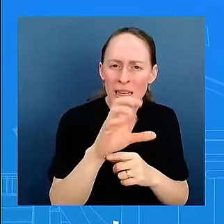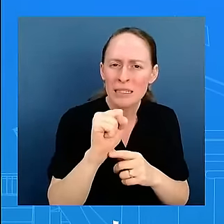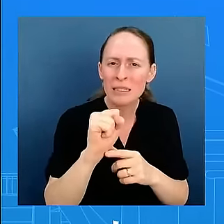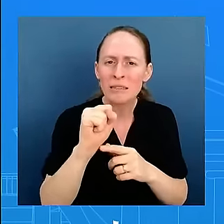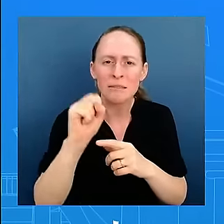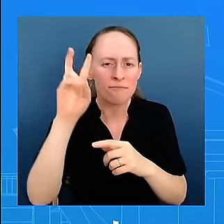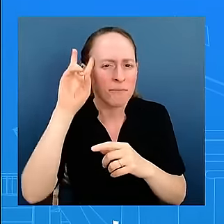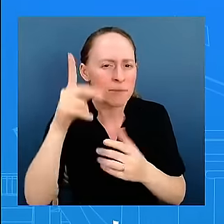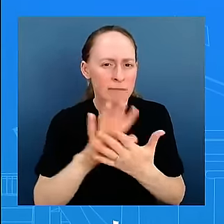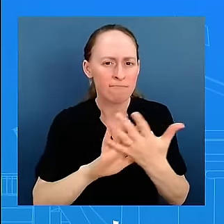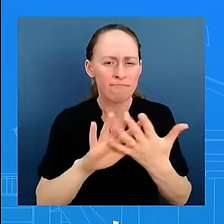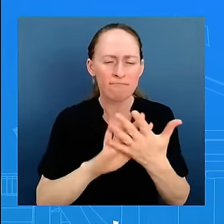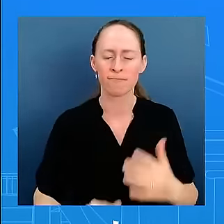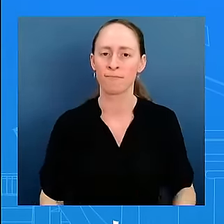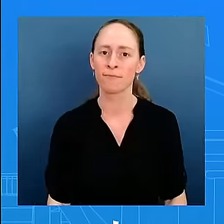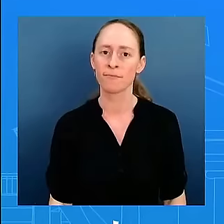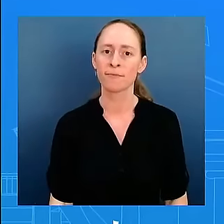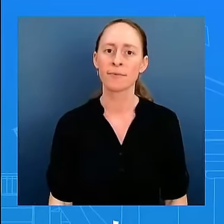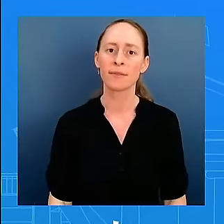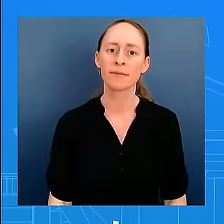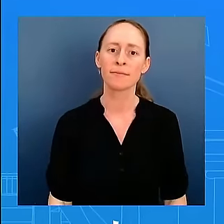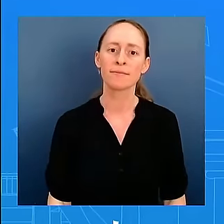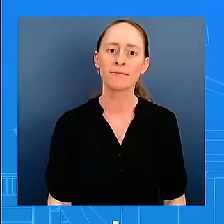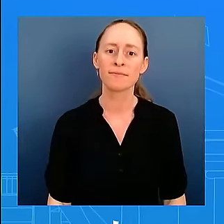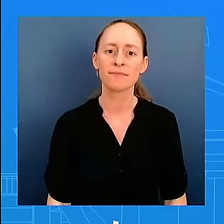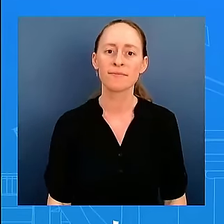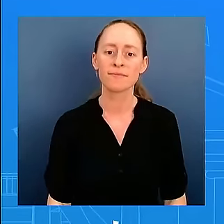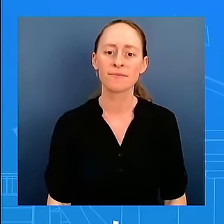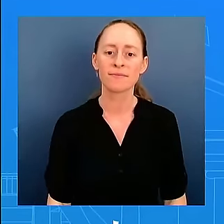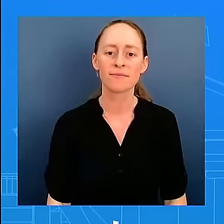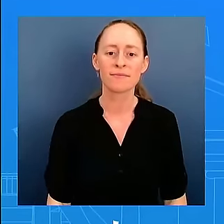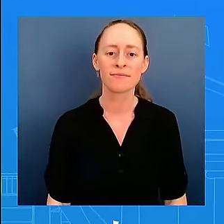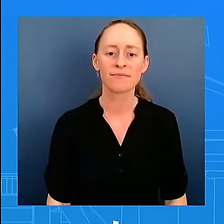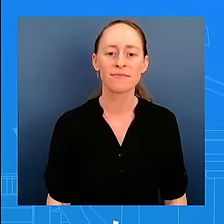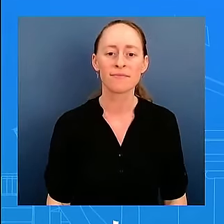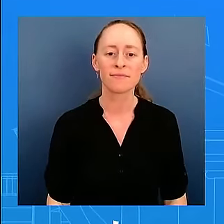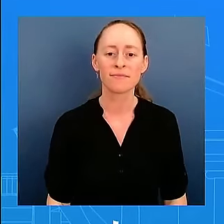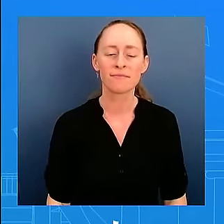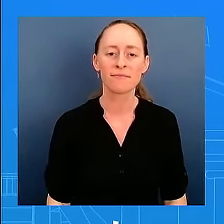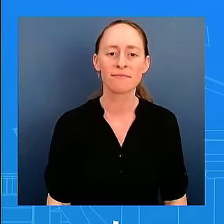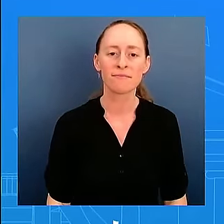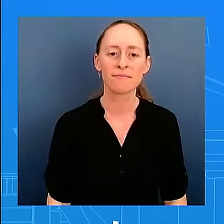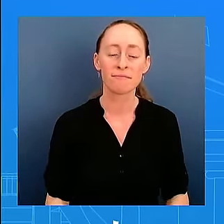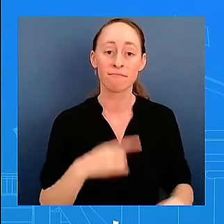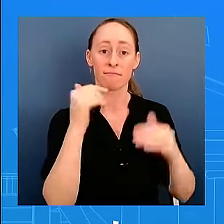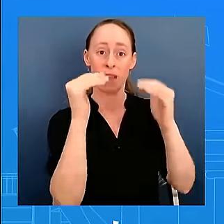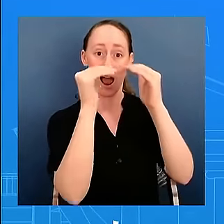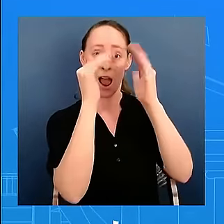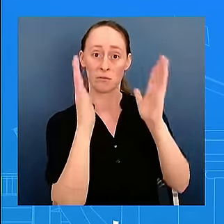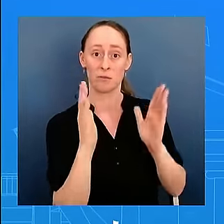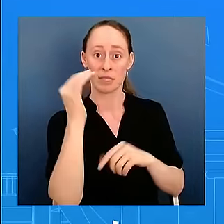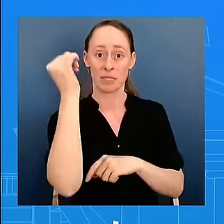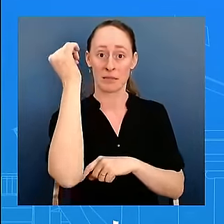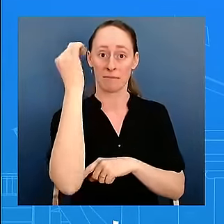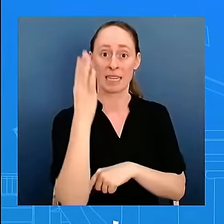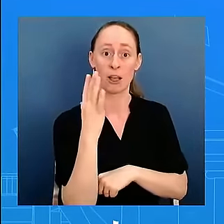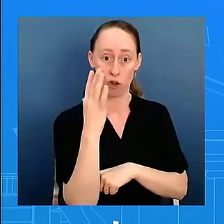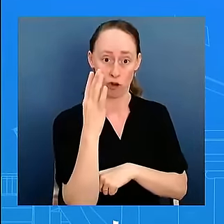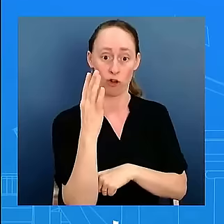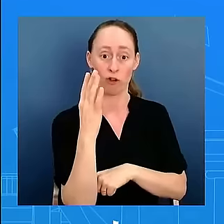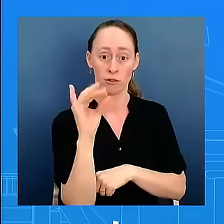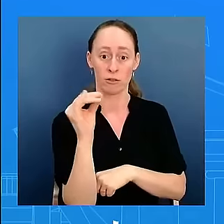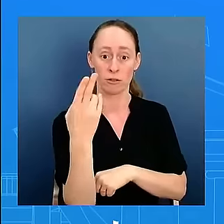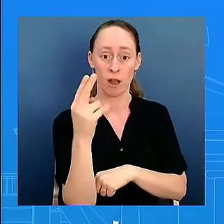the lead the uh speaker of the house obviously he's a republican uh and this is something that you all have